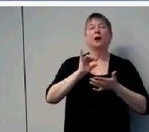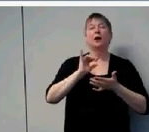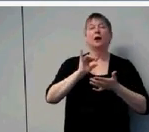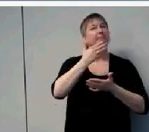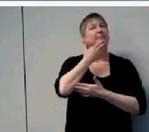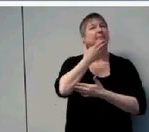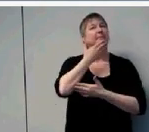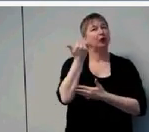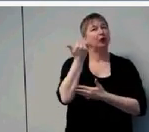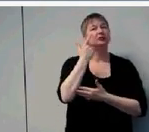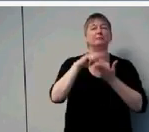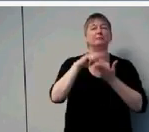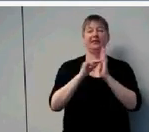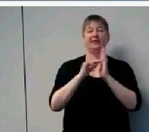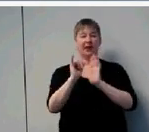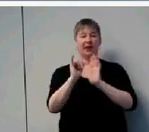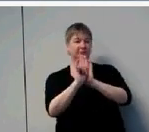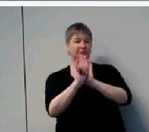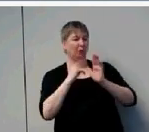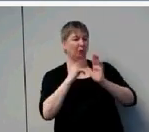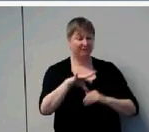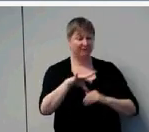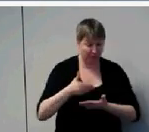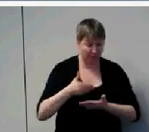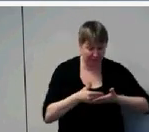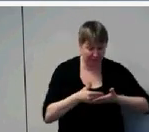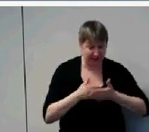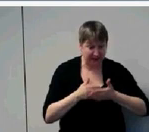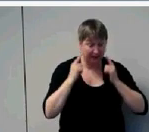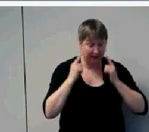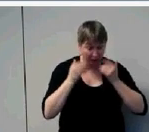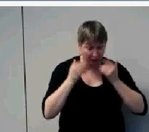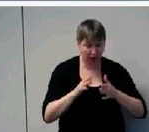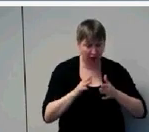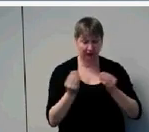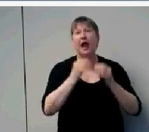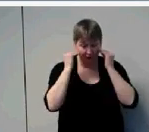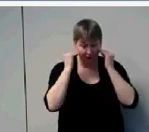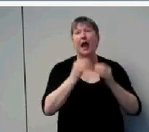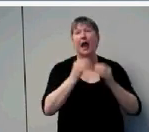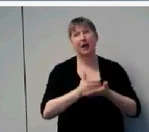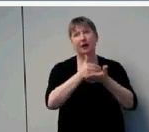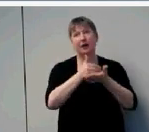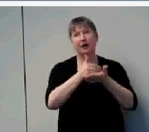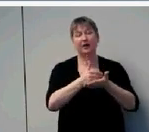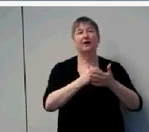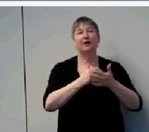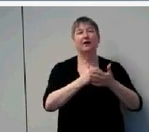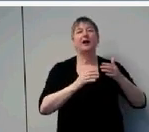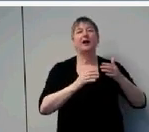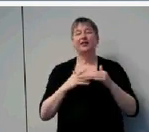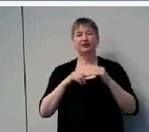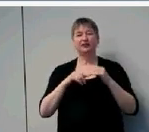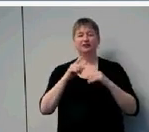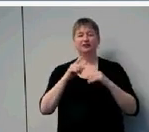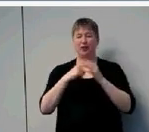newborn hearing screening matters. But notice the groups really spread it, too. And then they kind of cluster together and their differences